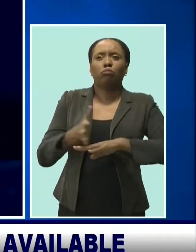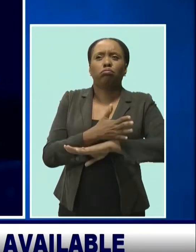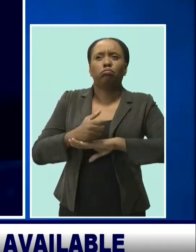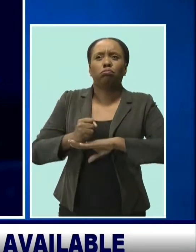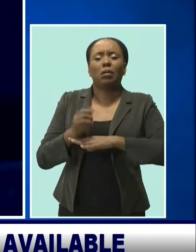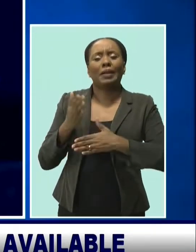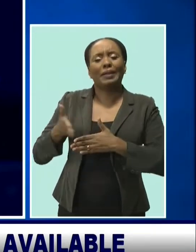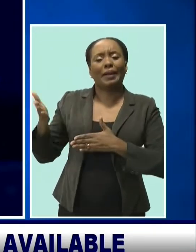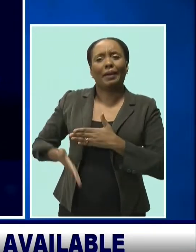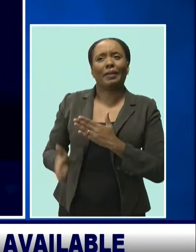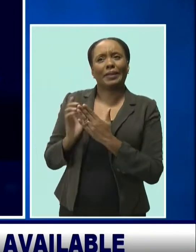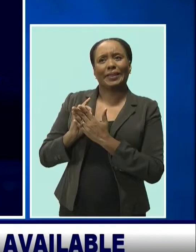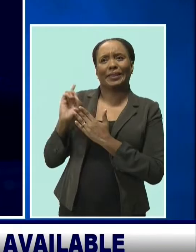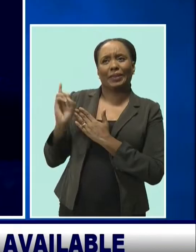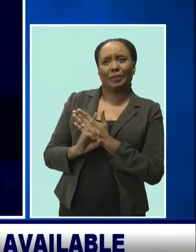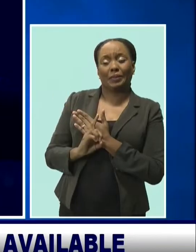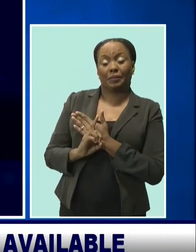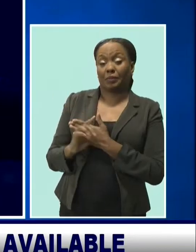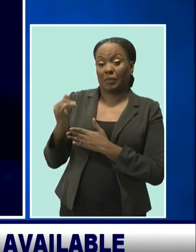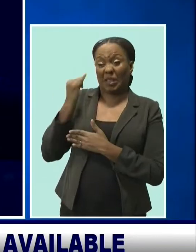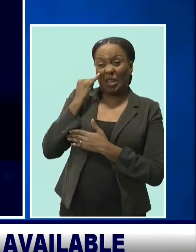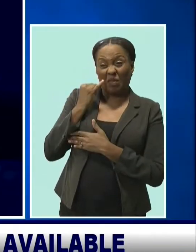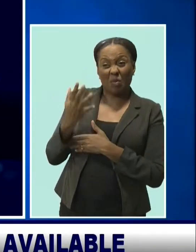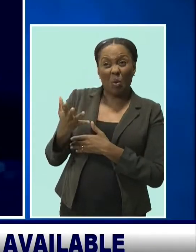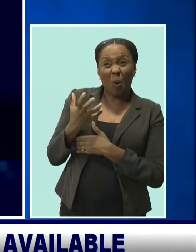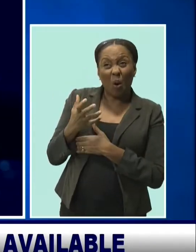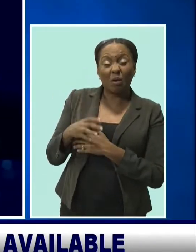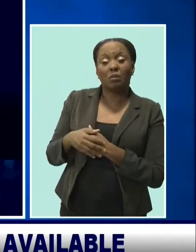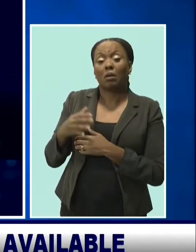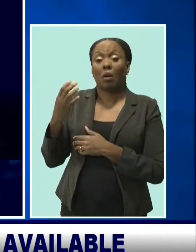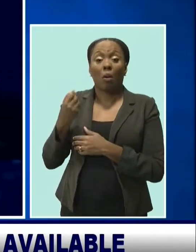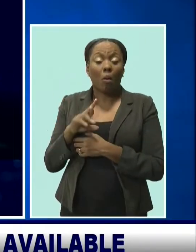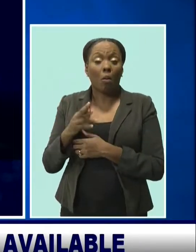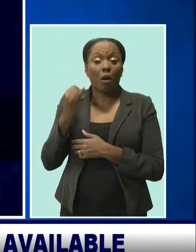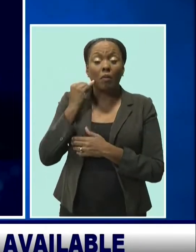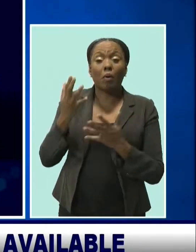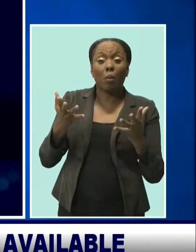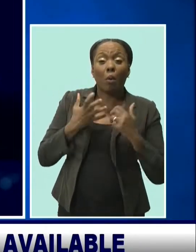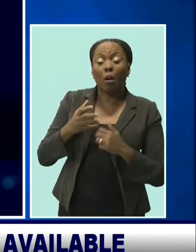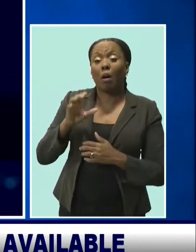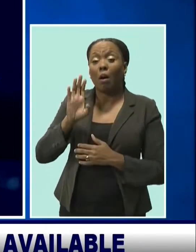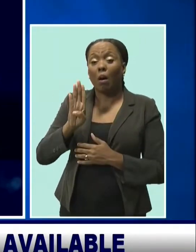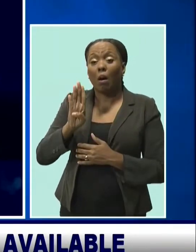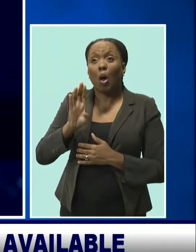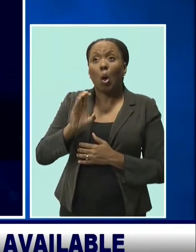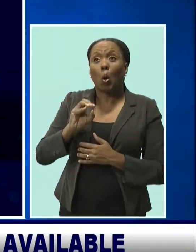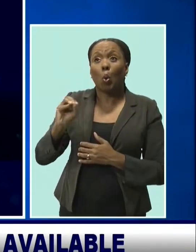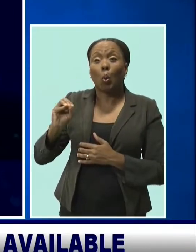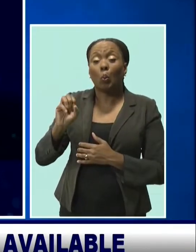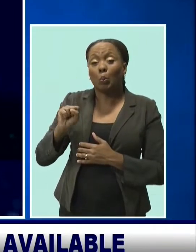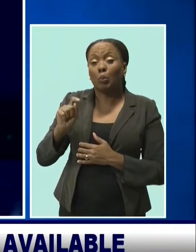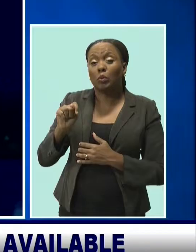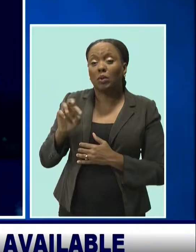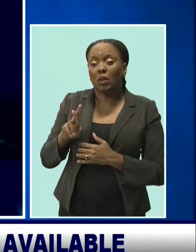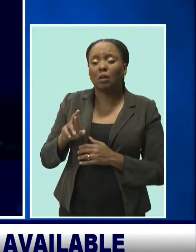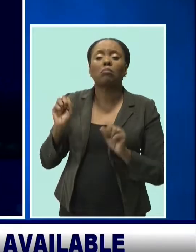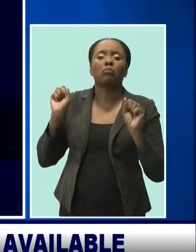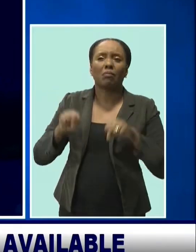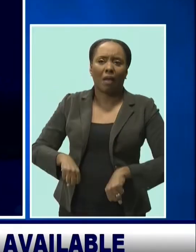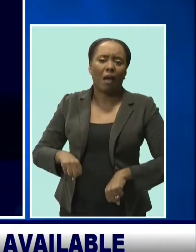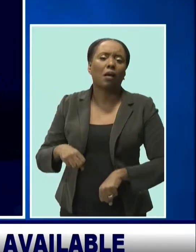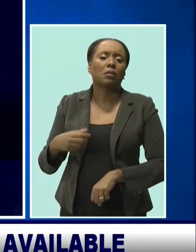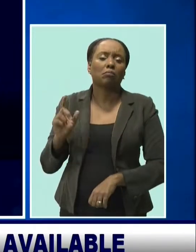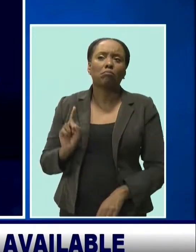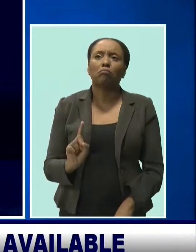So that if you have and you want a booster, you can come up and get it. But please remember that